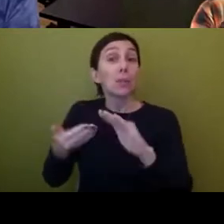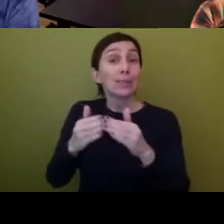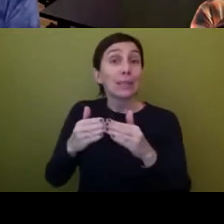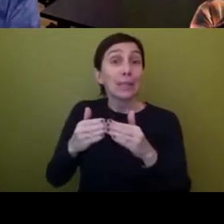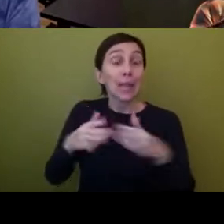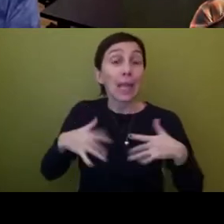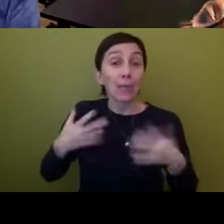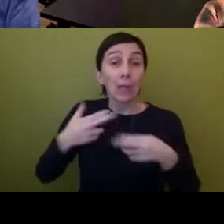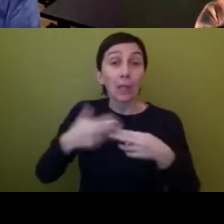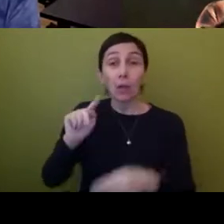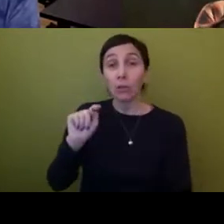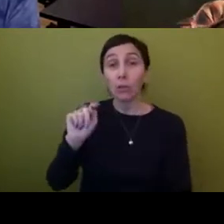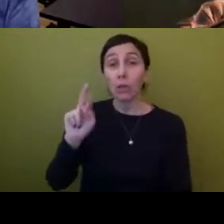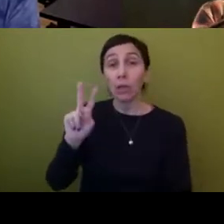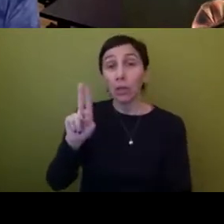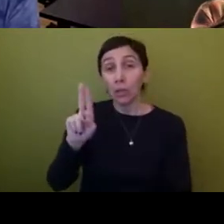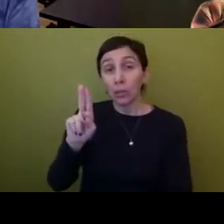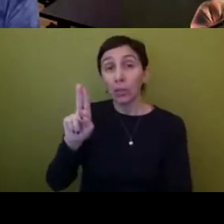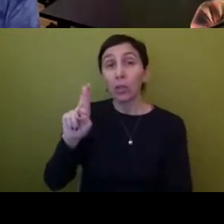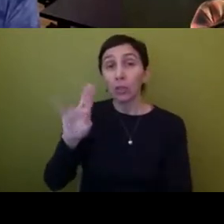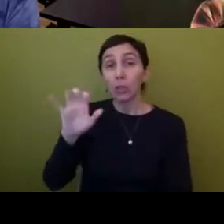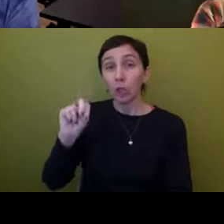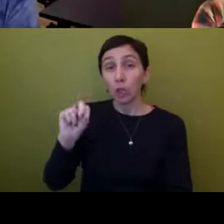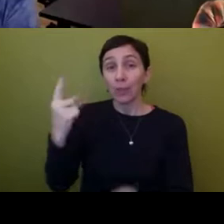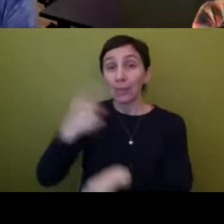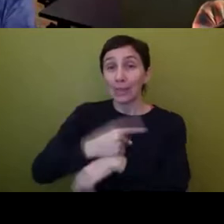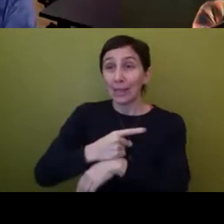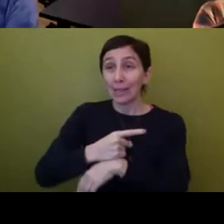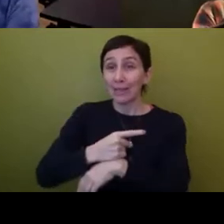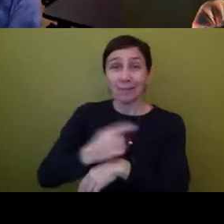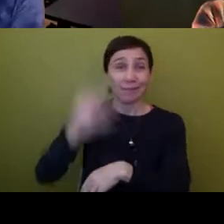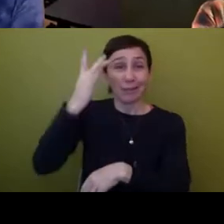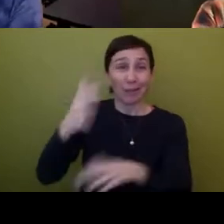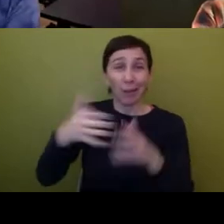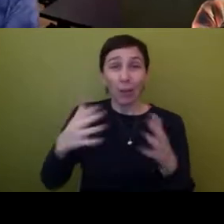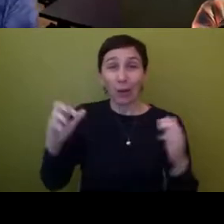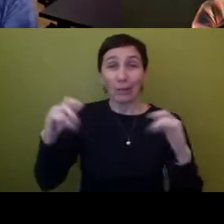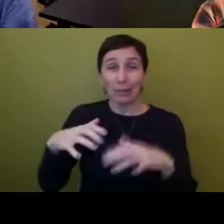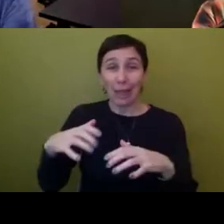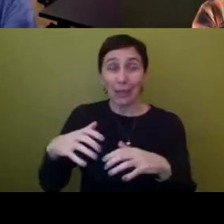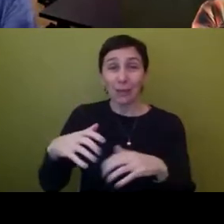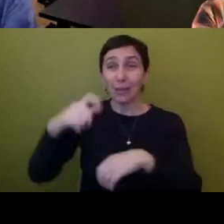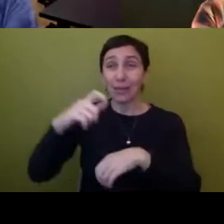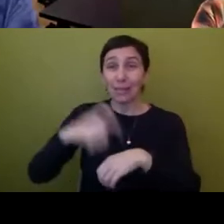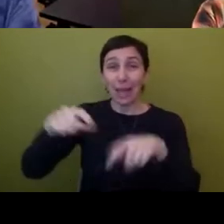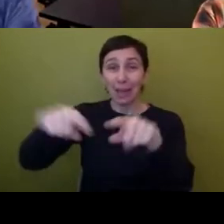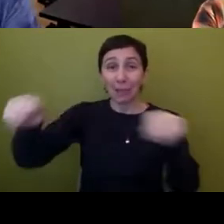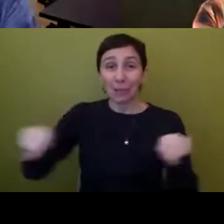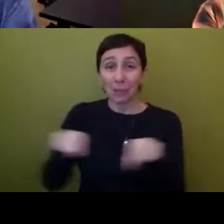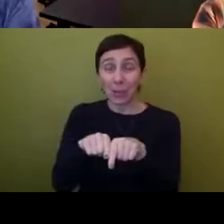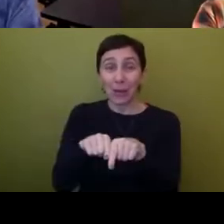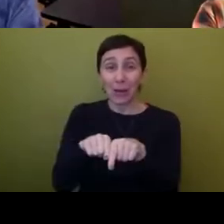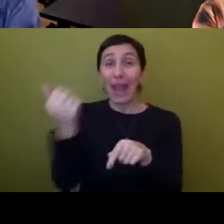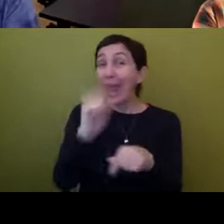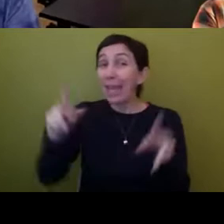which is, um, sick Americans gather in times square and they're tying turbans and anyone can sit there and get a turban